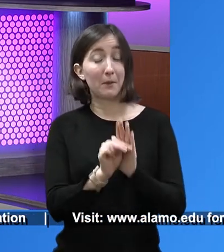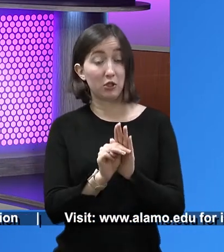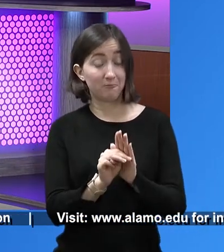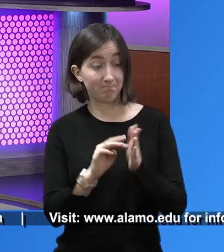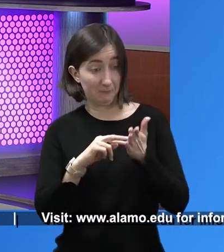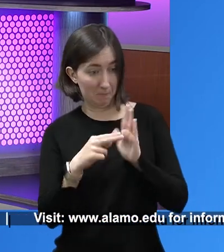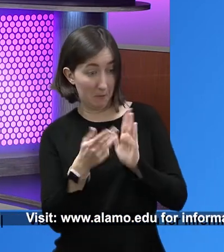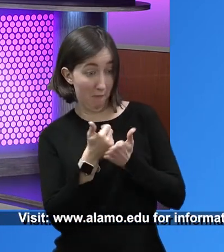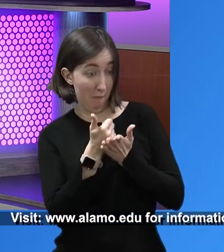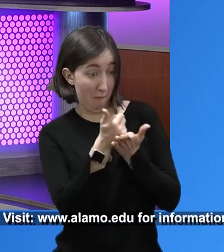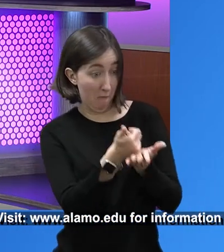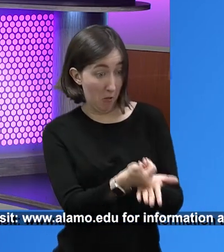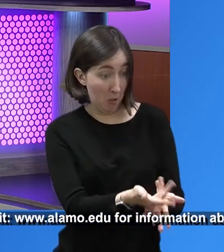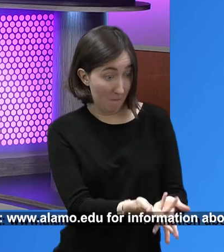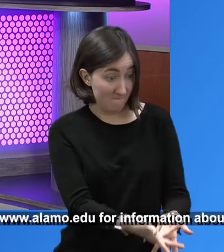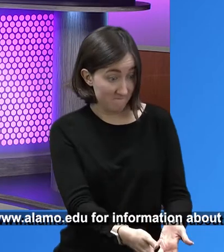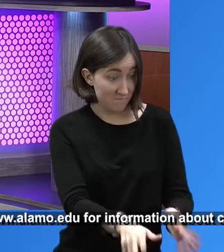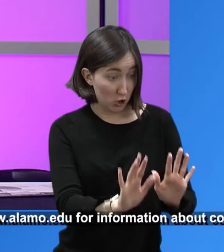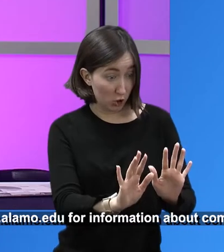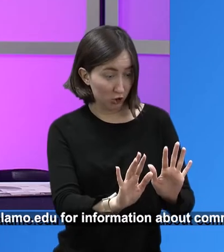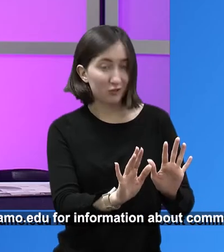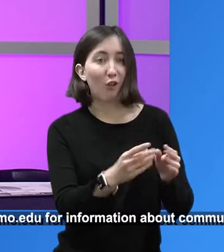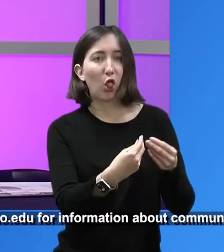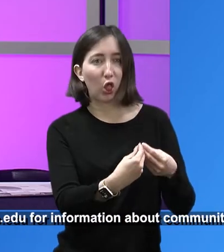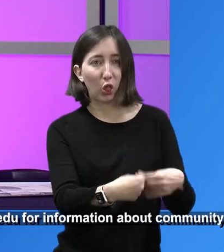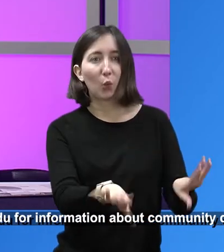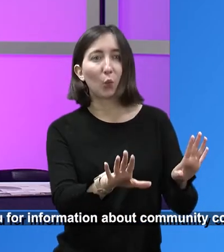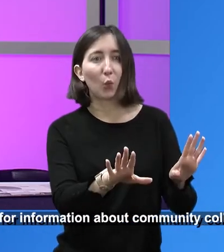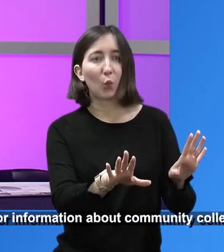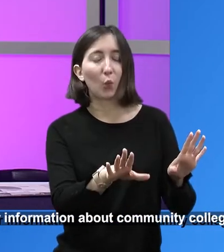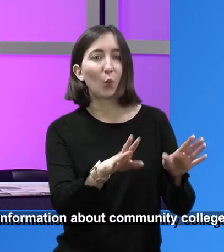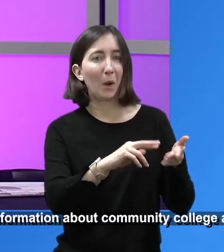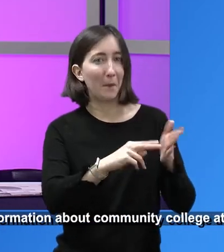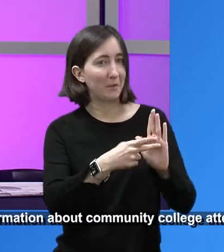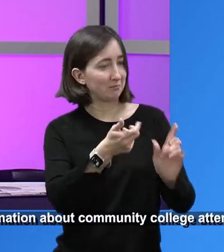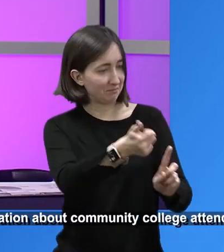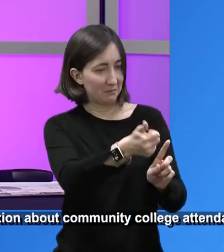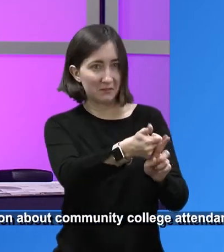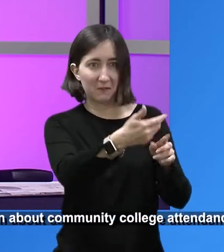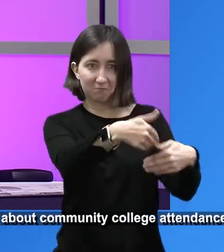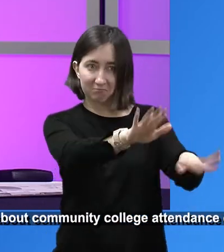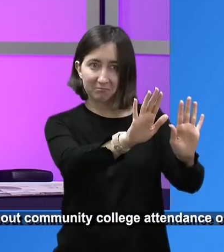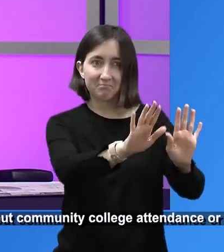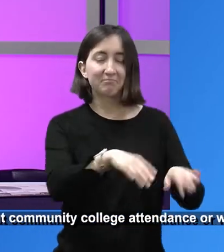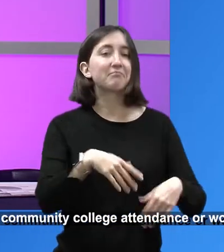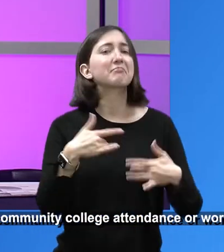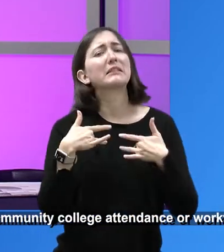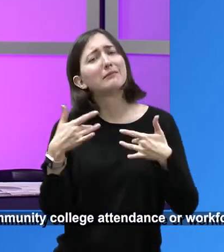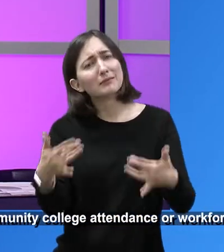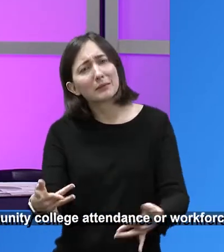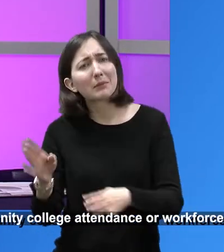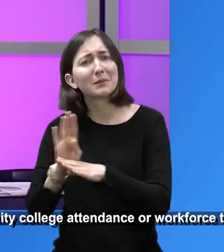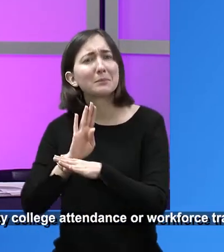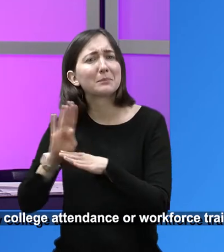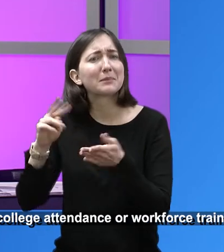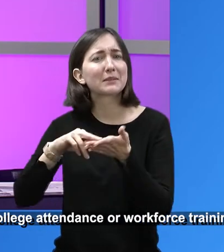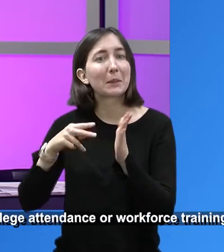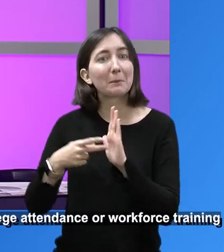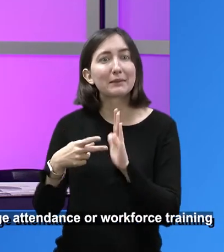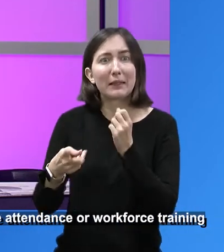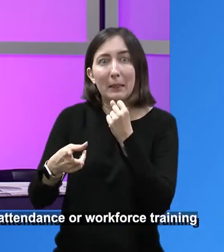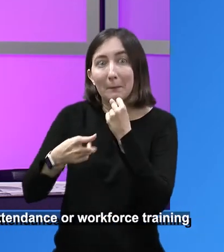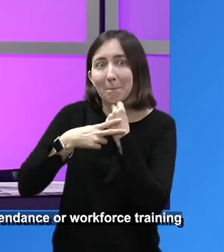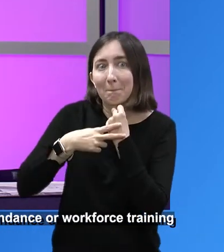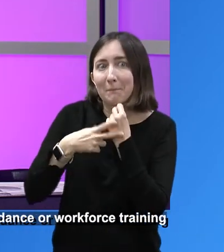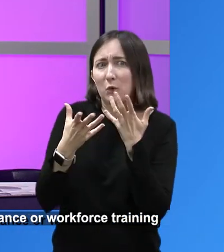lose our best customers. We want, you know, traditional marketing 101. You're taught keep your best customers because you're putting so much